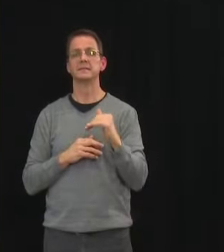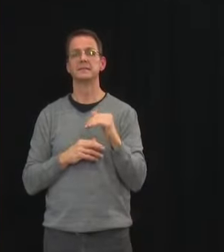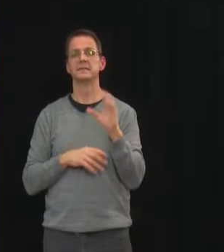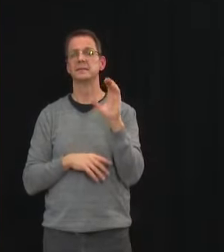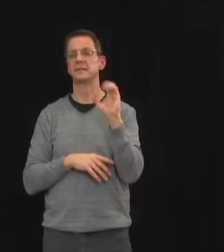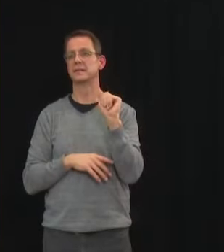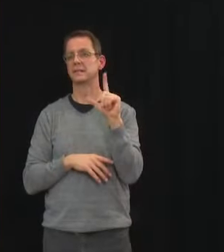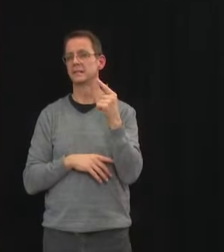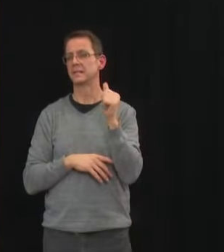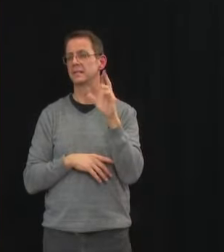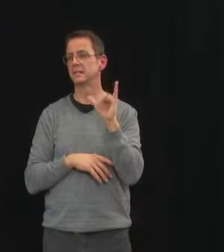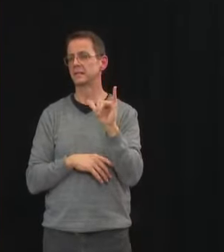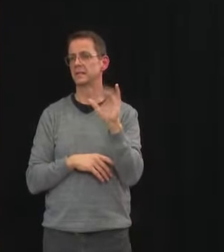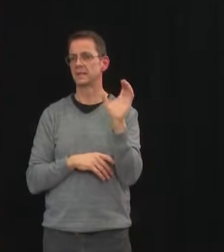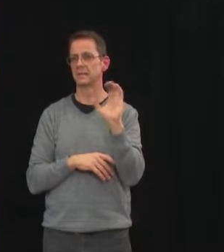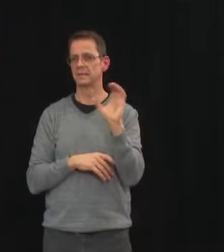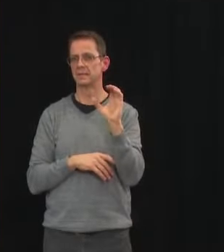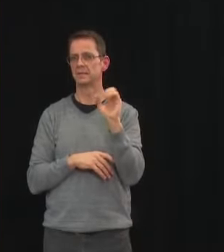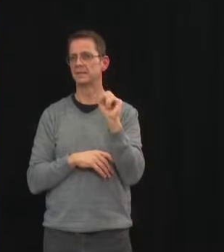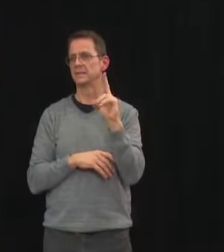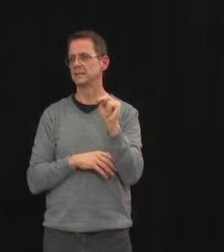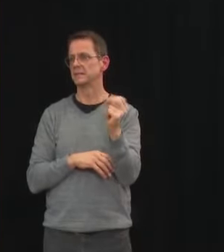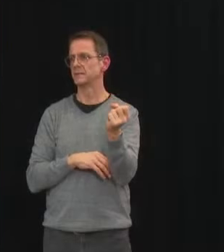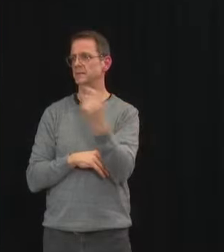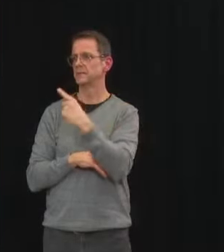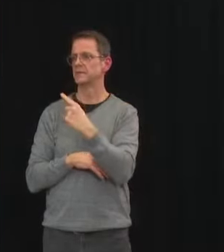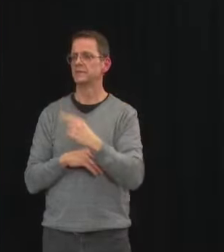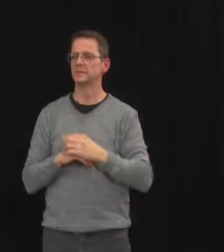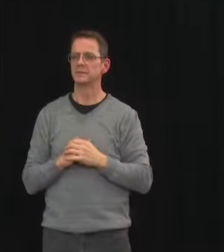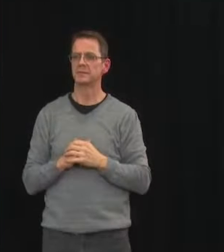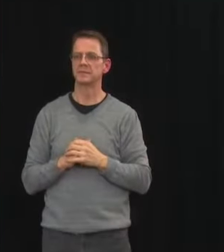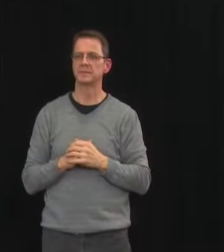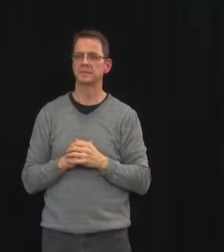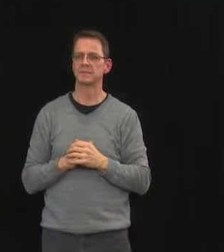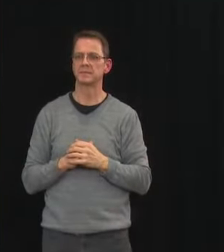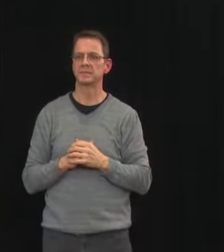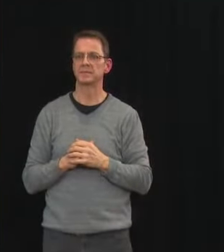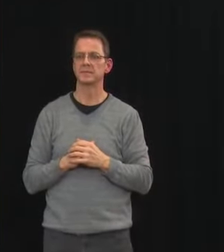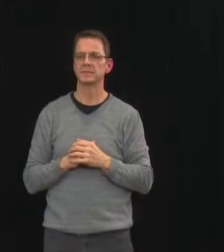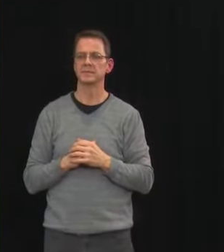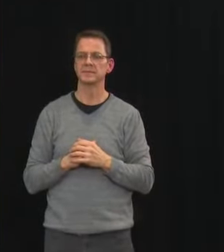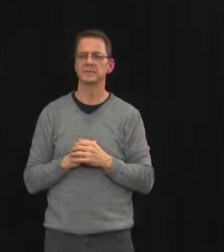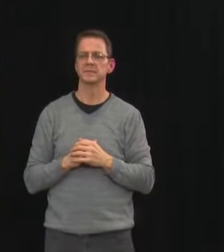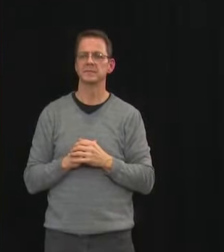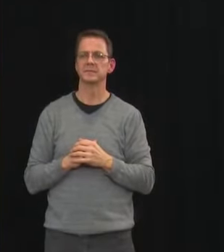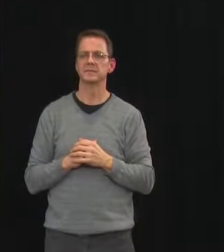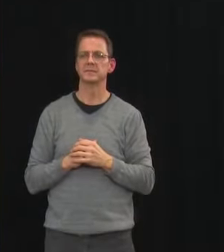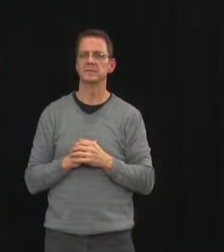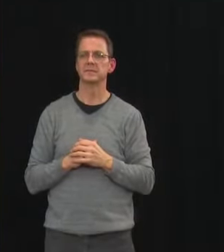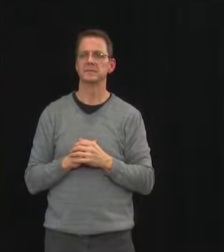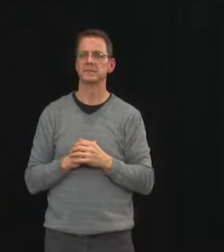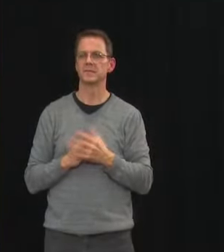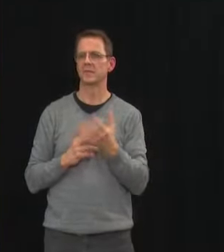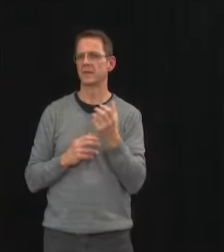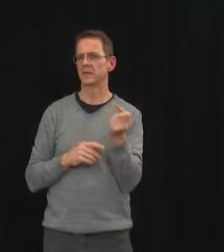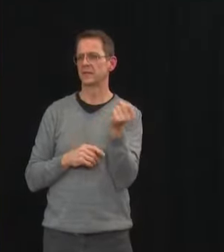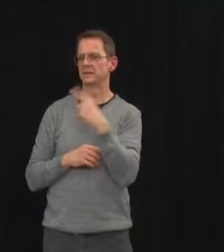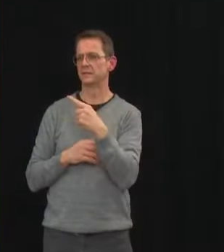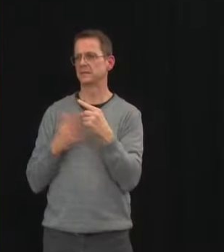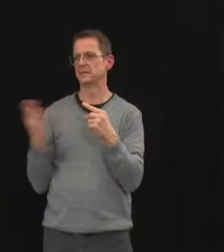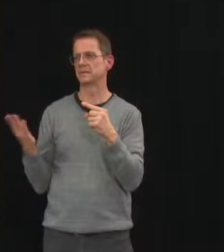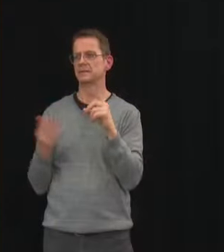uh good afternoon uh and uh question for the premier um a while back you told